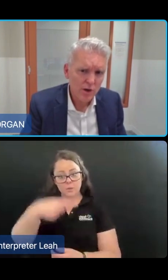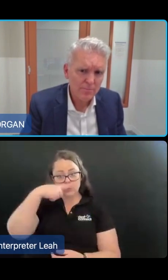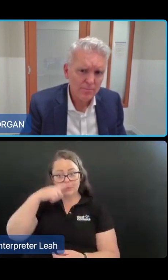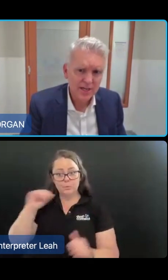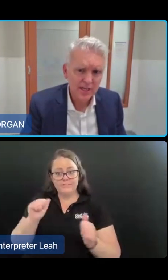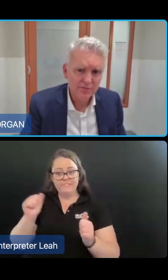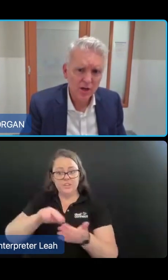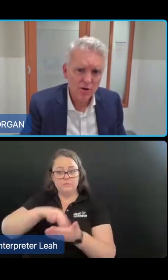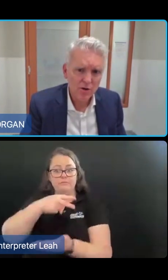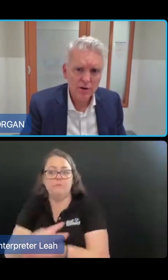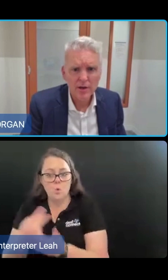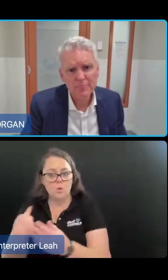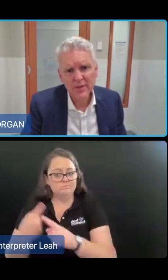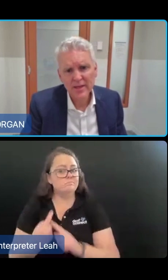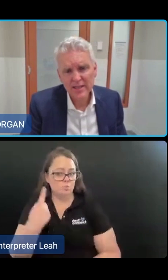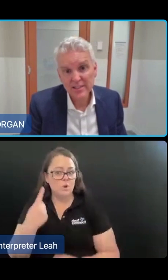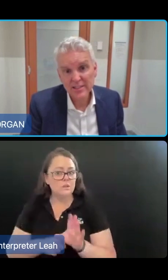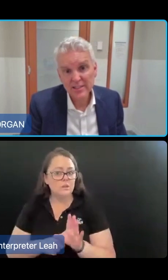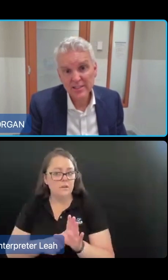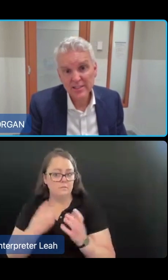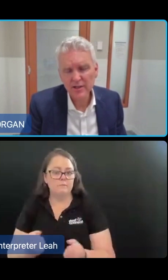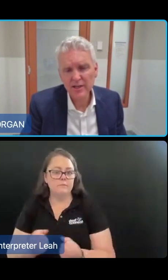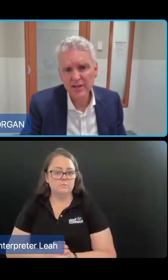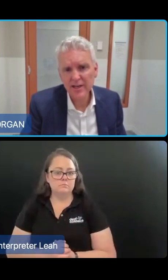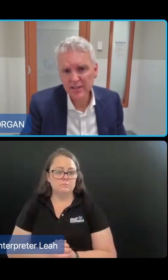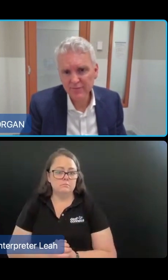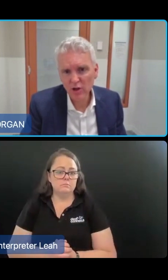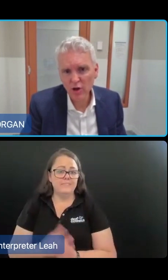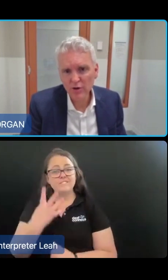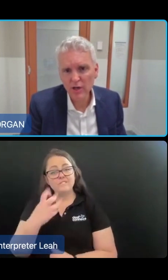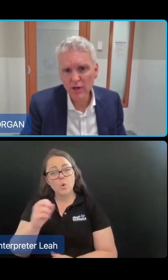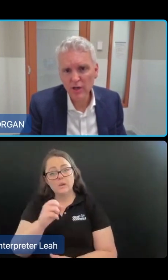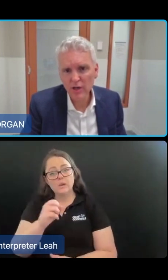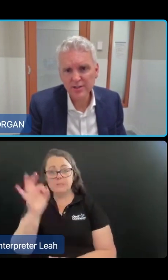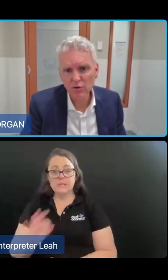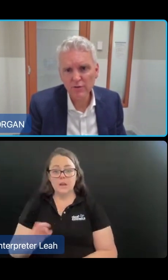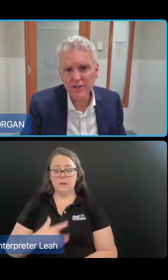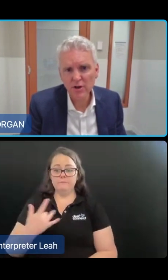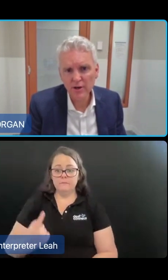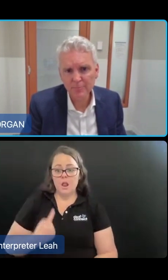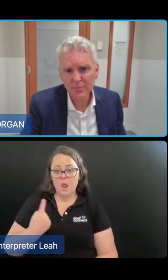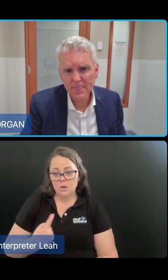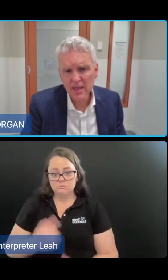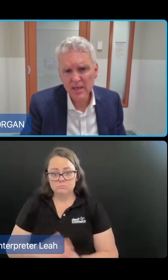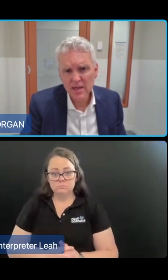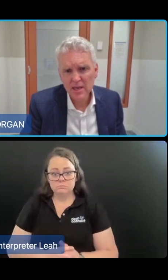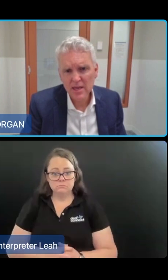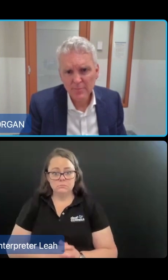Around 40% lived alone. 6% indicated they felt lonely or isolated all of the time.